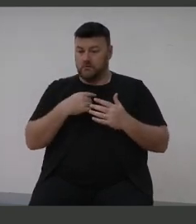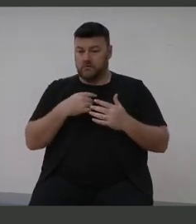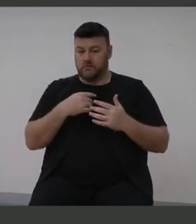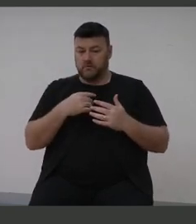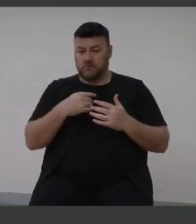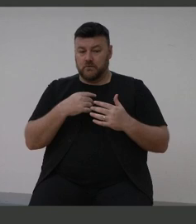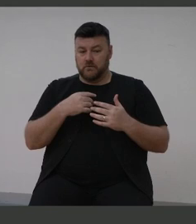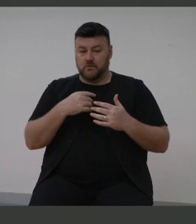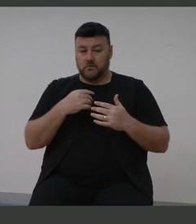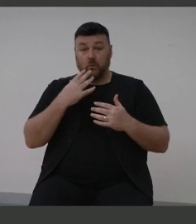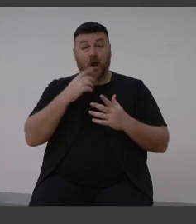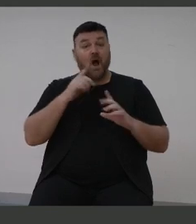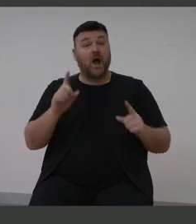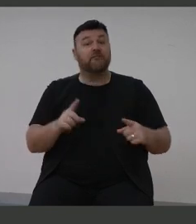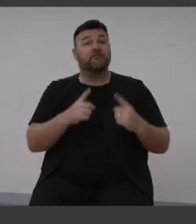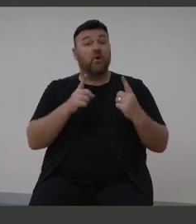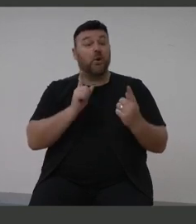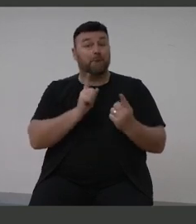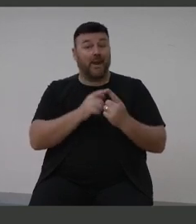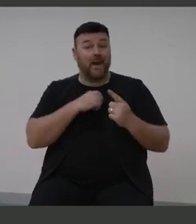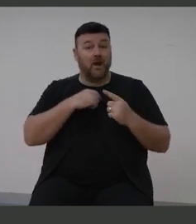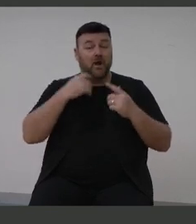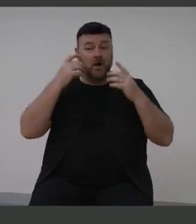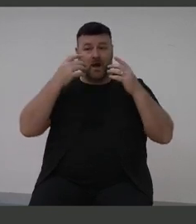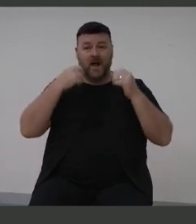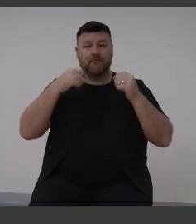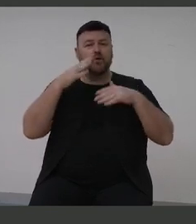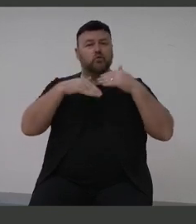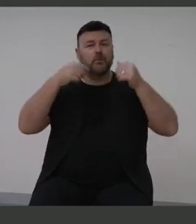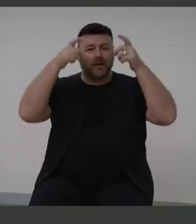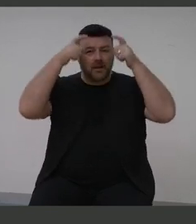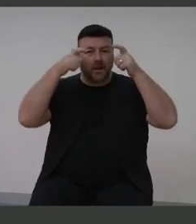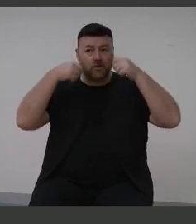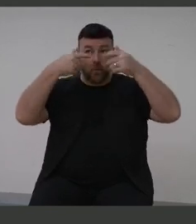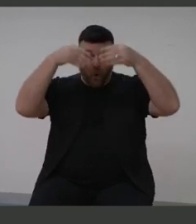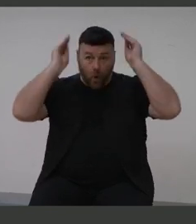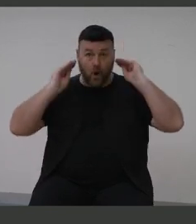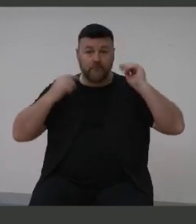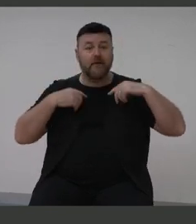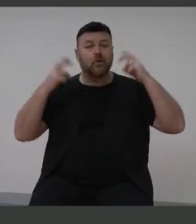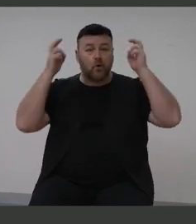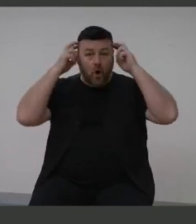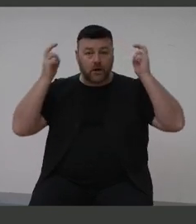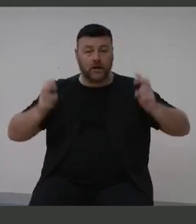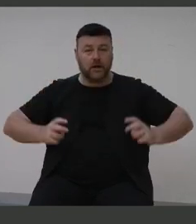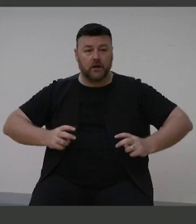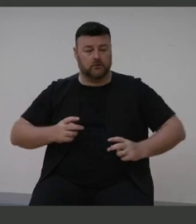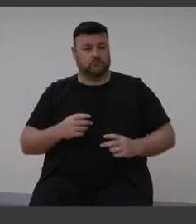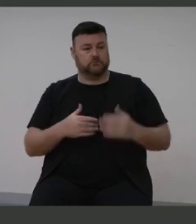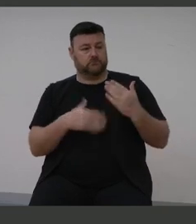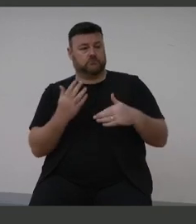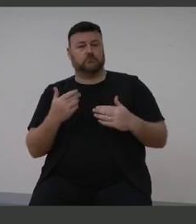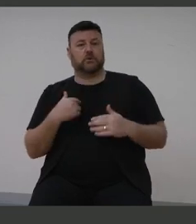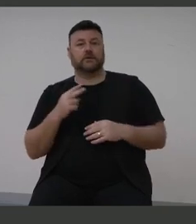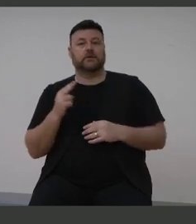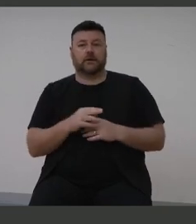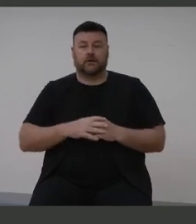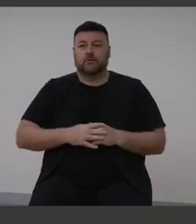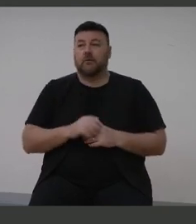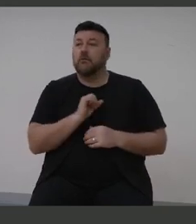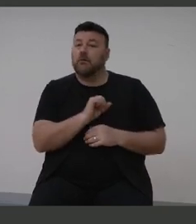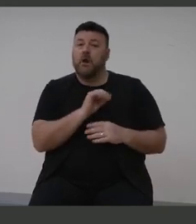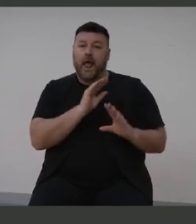and she took off her swim cap and I saw the cochlear implants that she was wearing. Sophie's education,